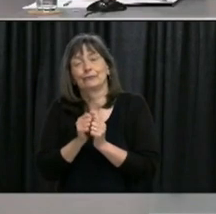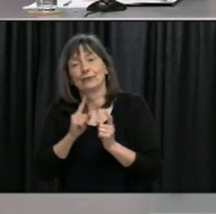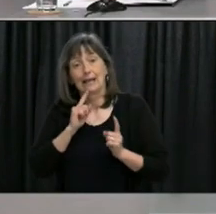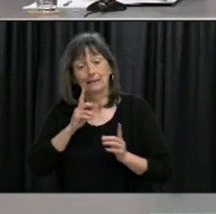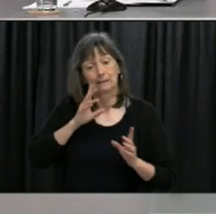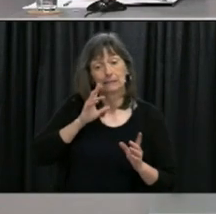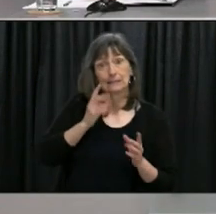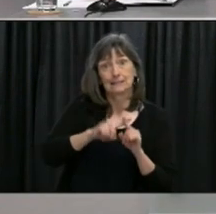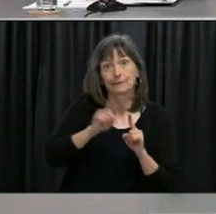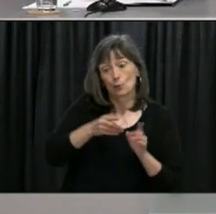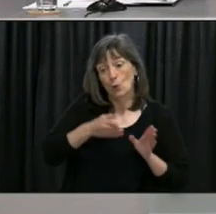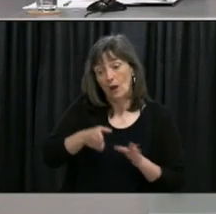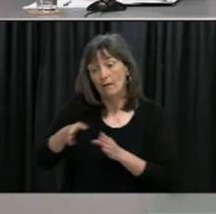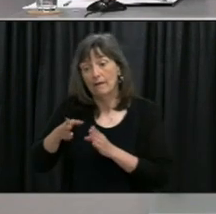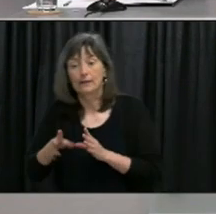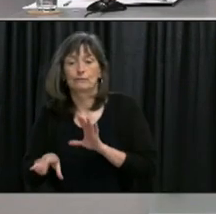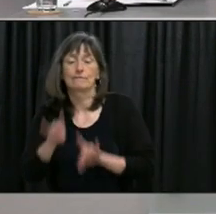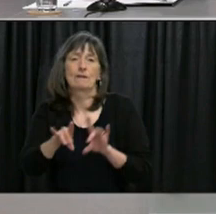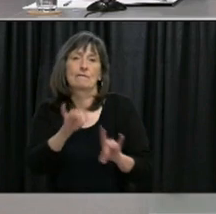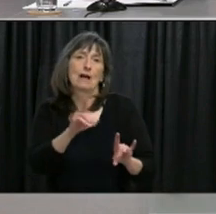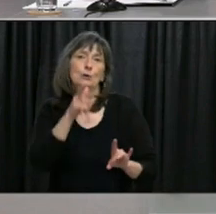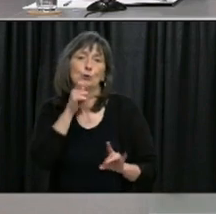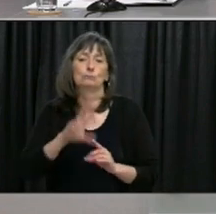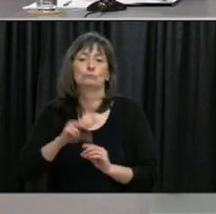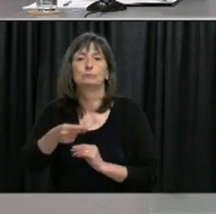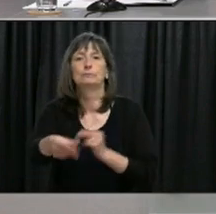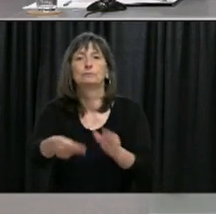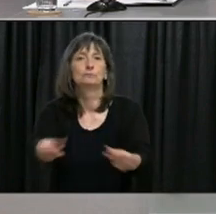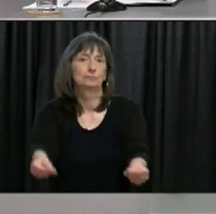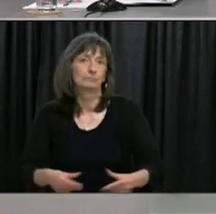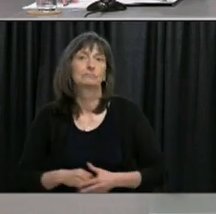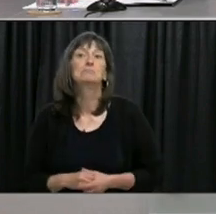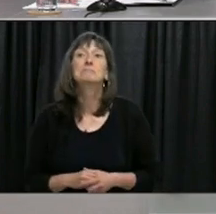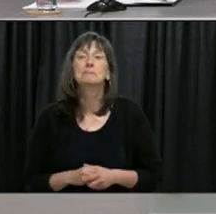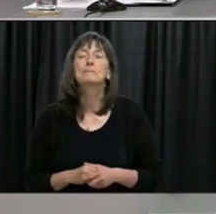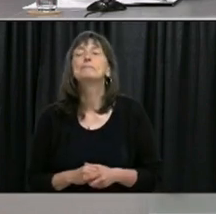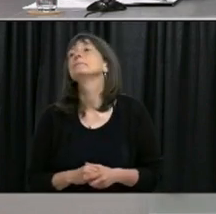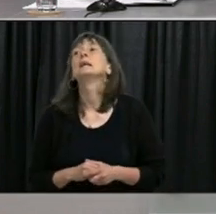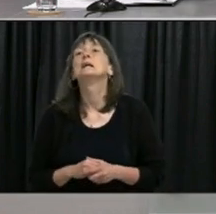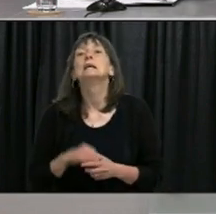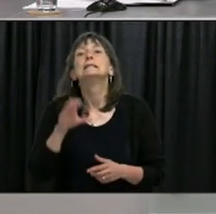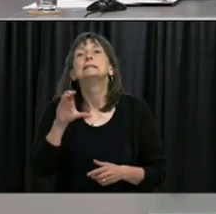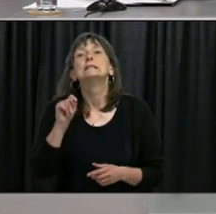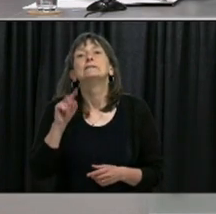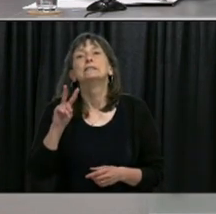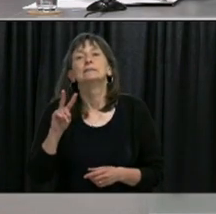thank you our next questions are from Peter Cowan of CBC News please go ahead